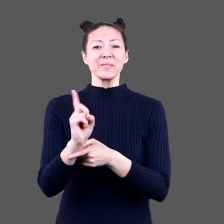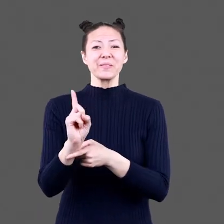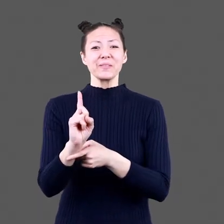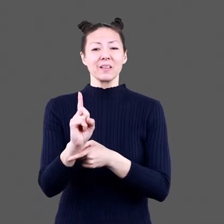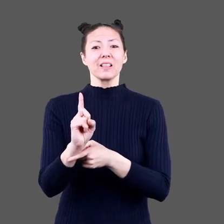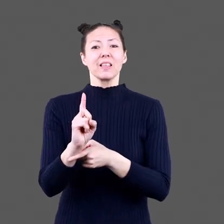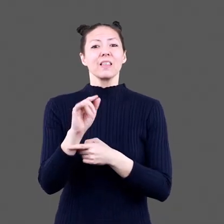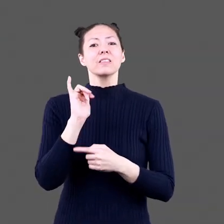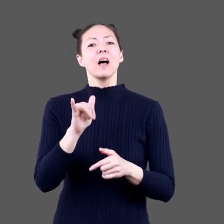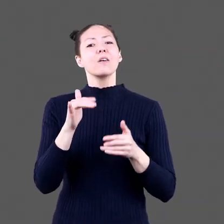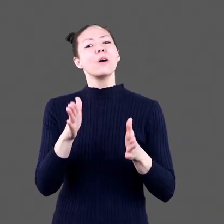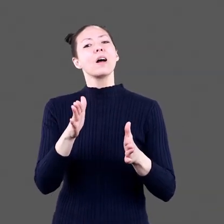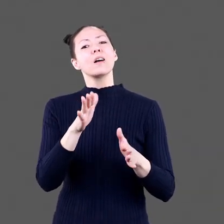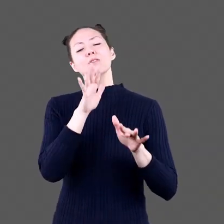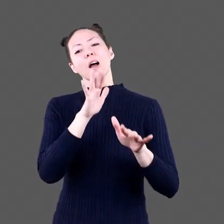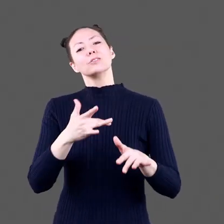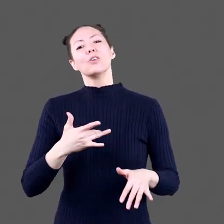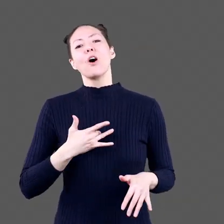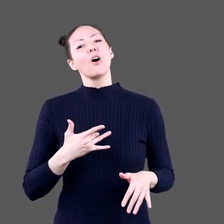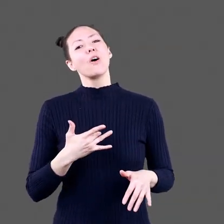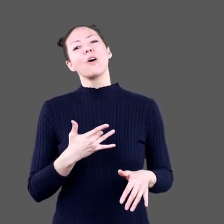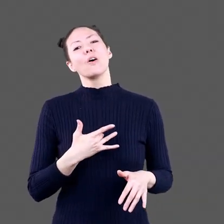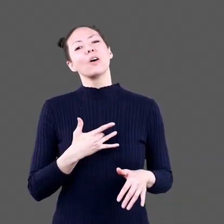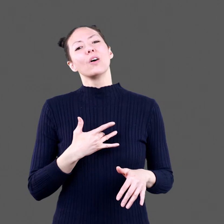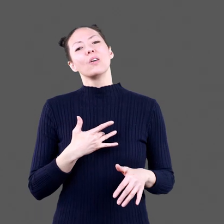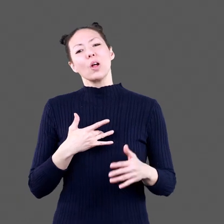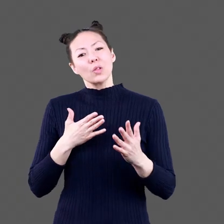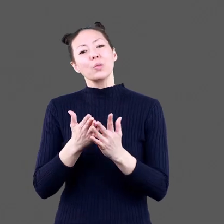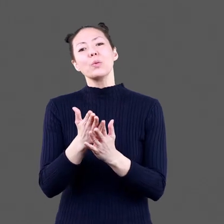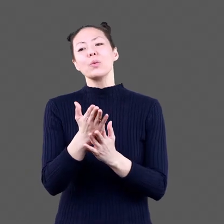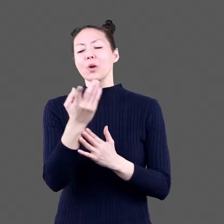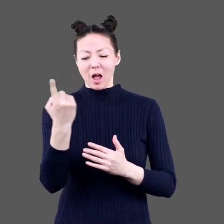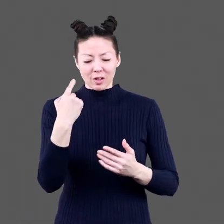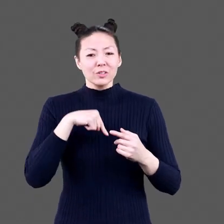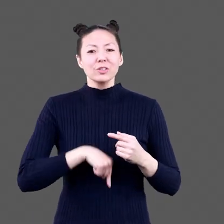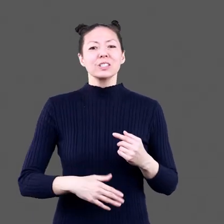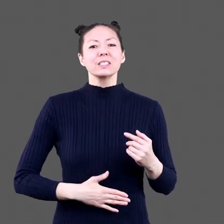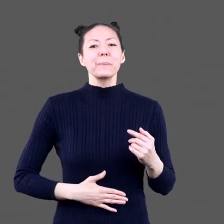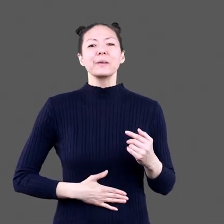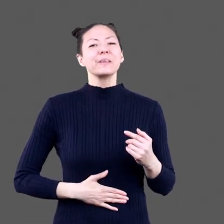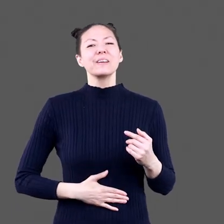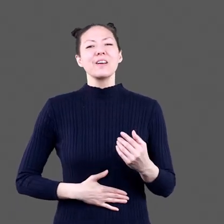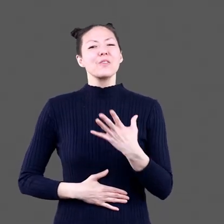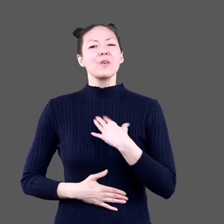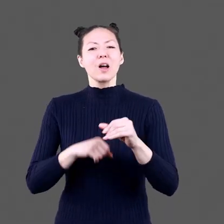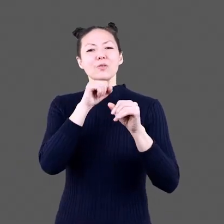tail The way to a dragon's heart is always through his stomach